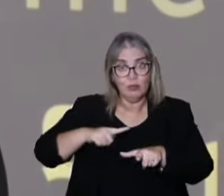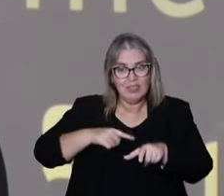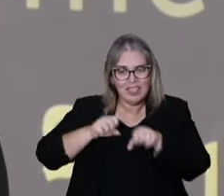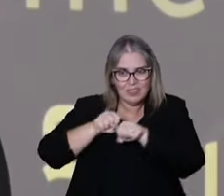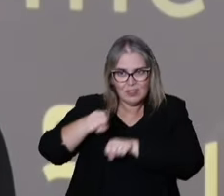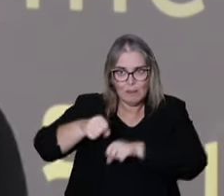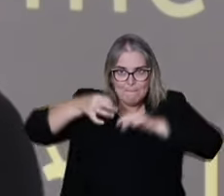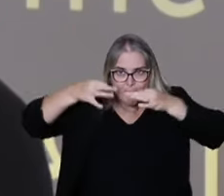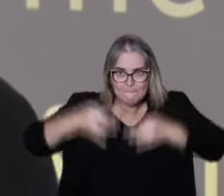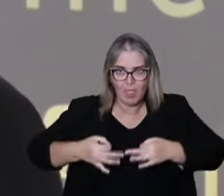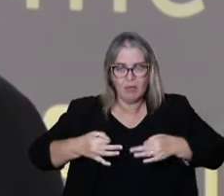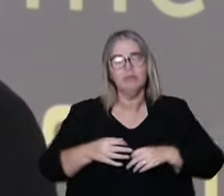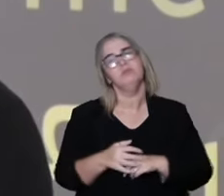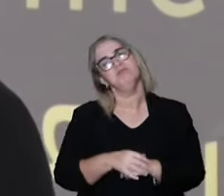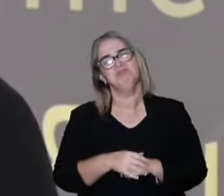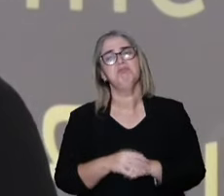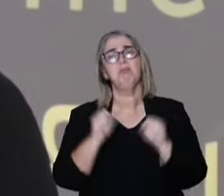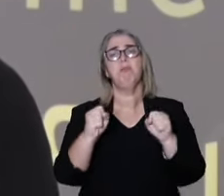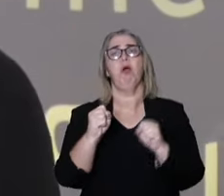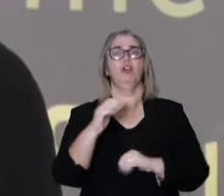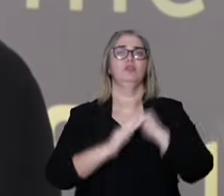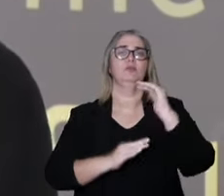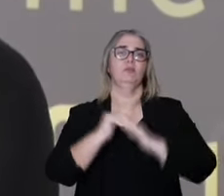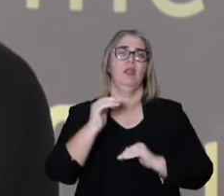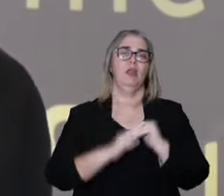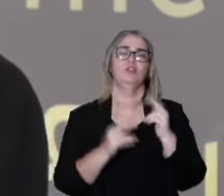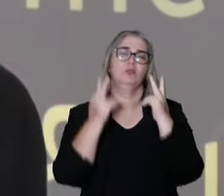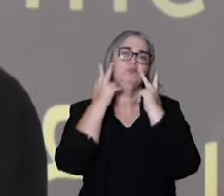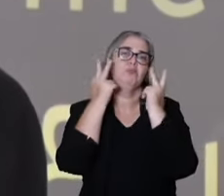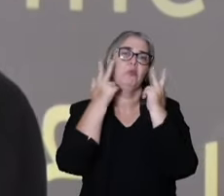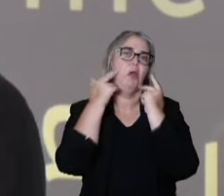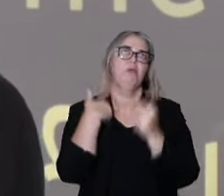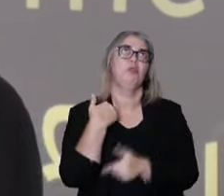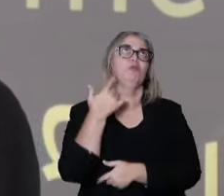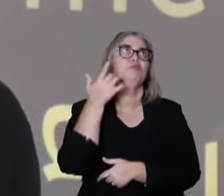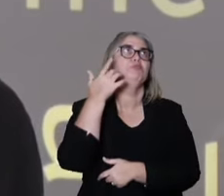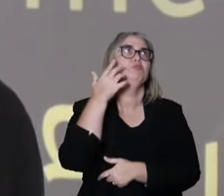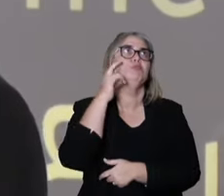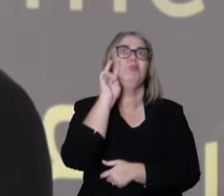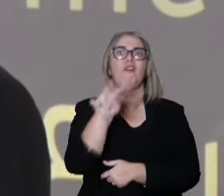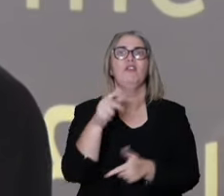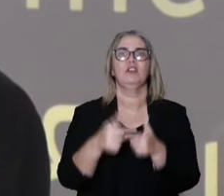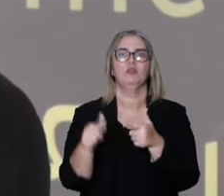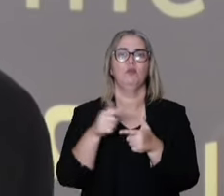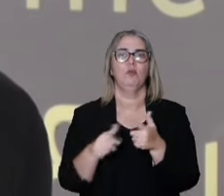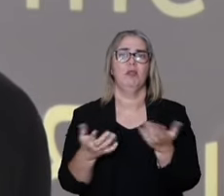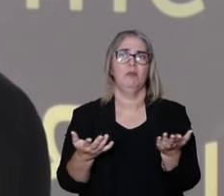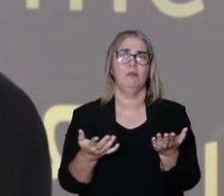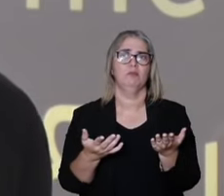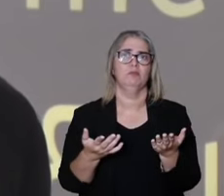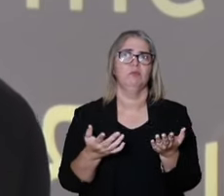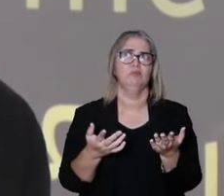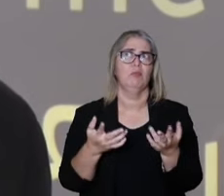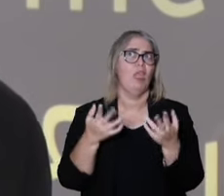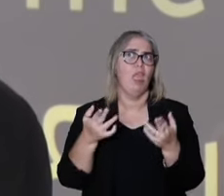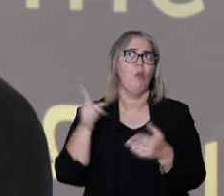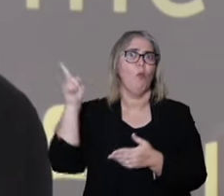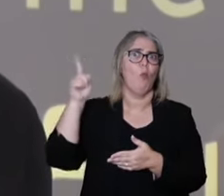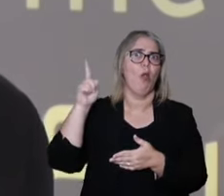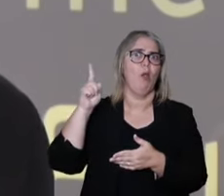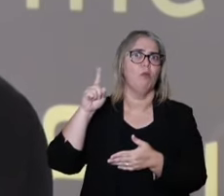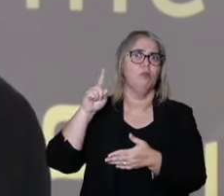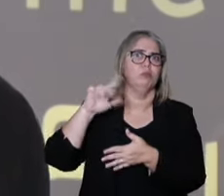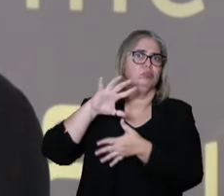knowledge, we need to discuss what would be that, should be able to practice. So I think that the Western